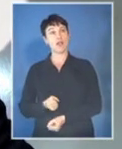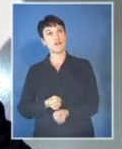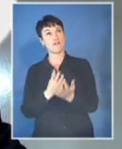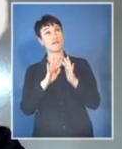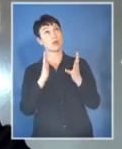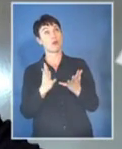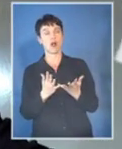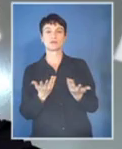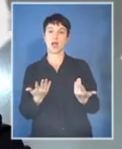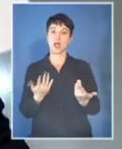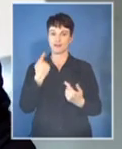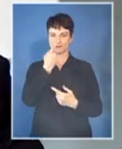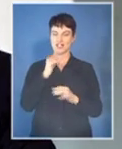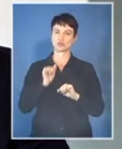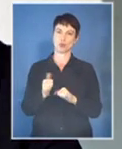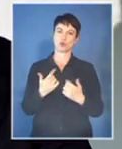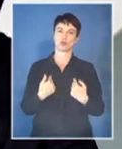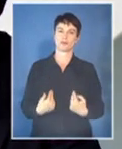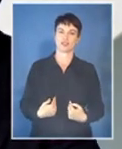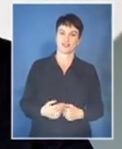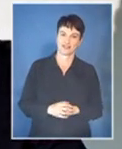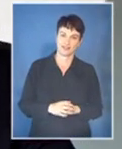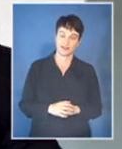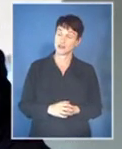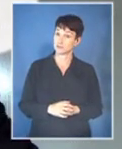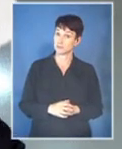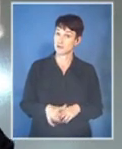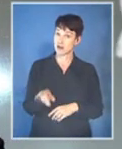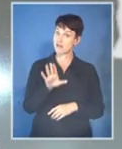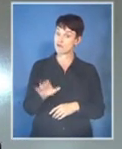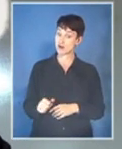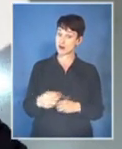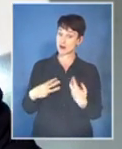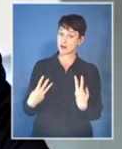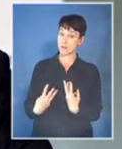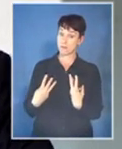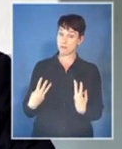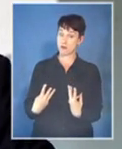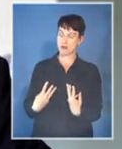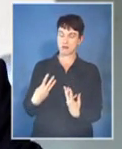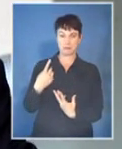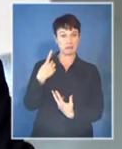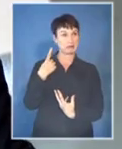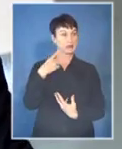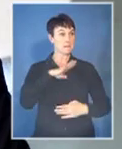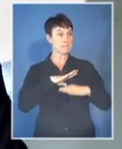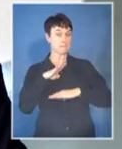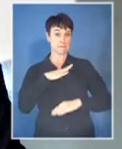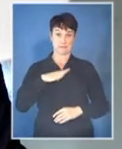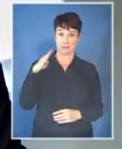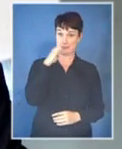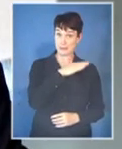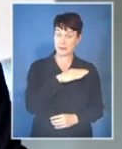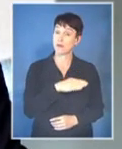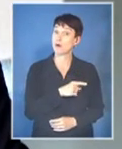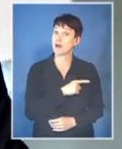face. If the people of Africa have risen to show impatience, it should